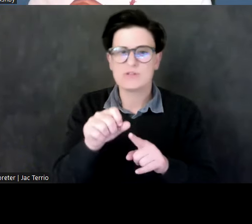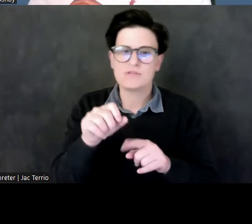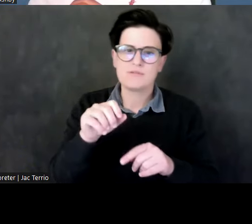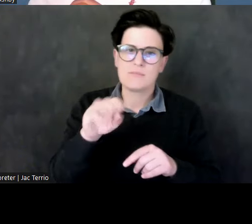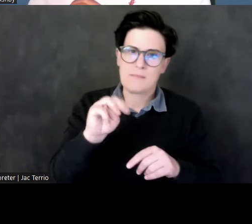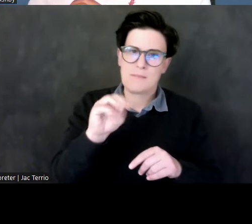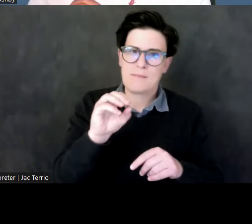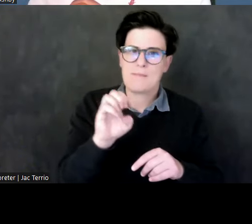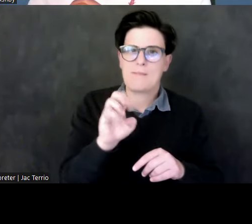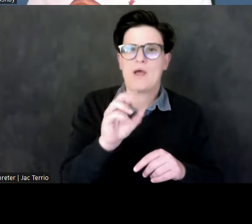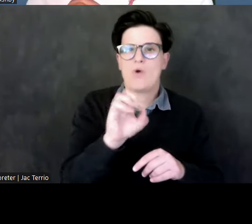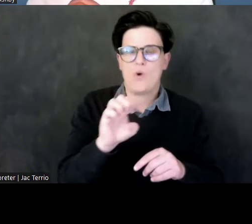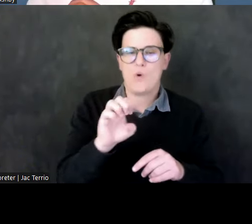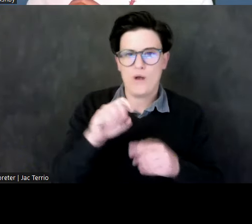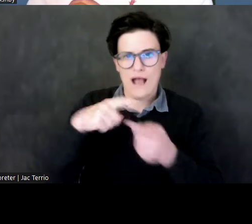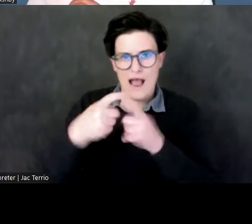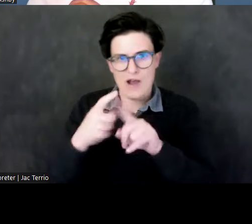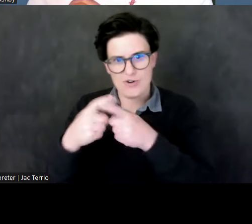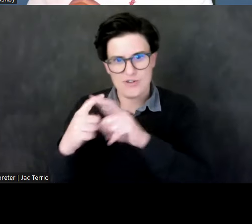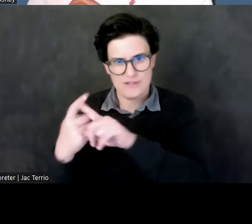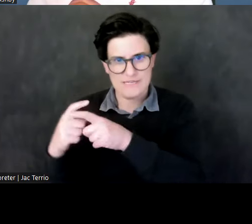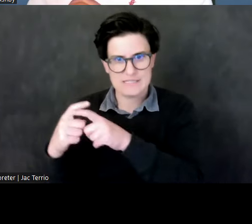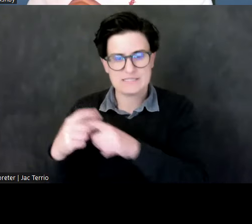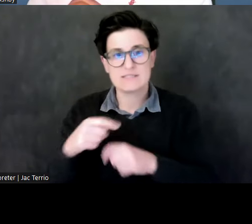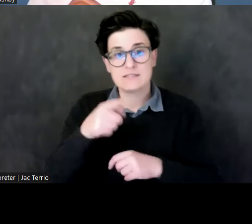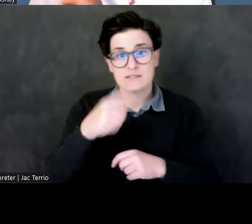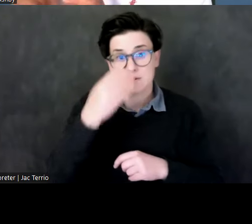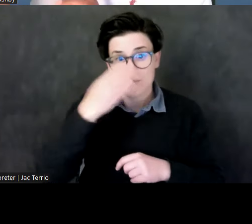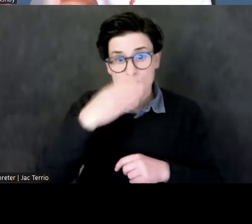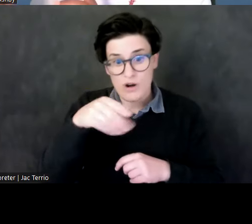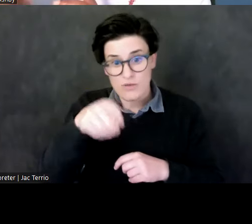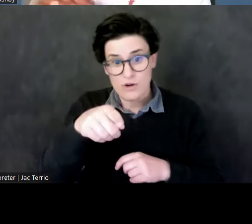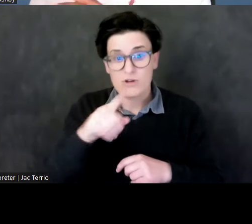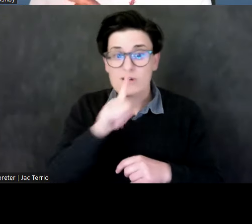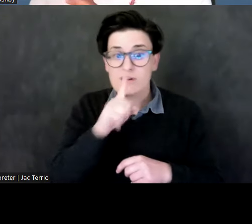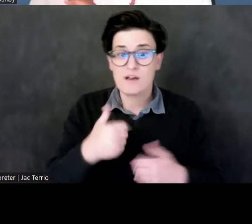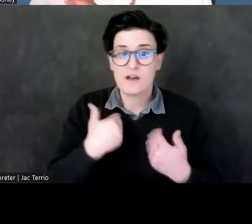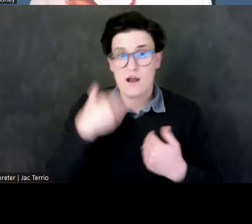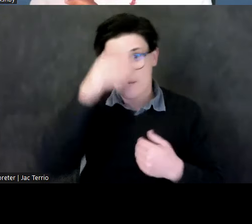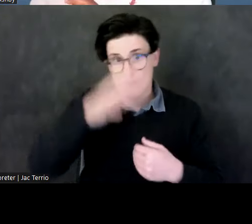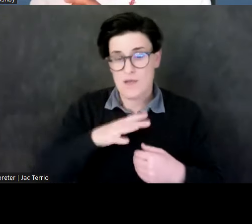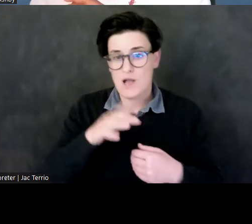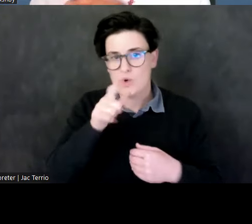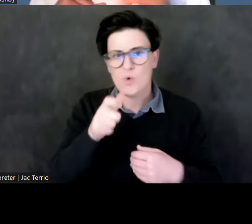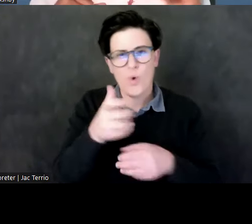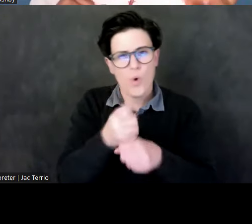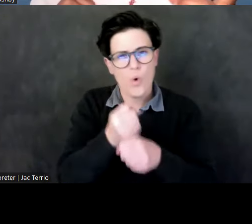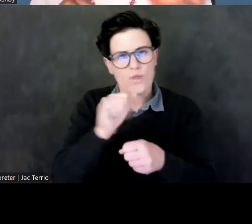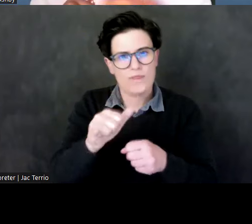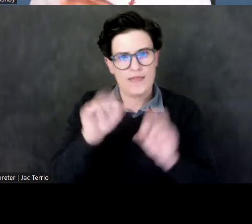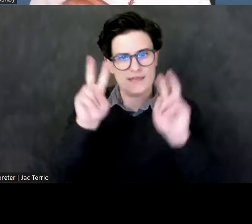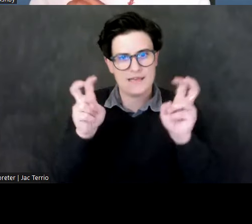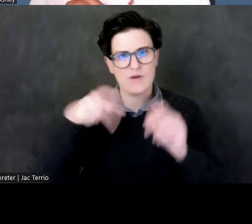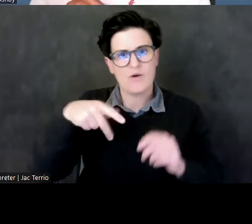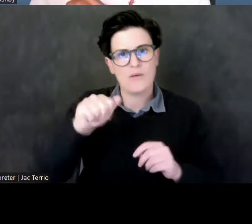in front of her is a young man who holds that title pakara that I mentioned